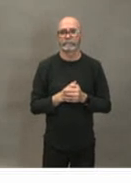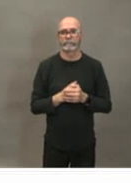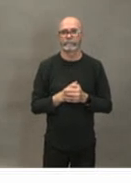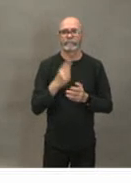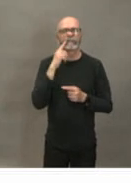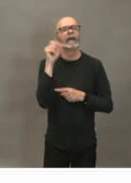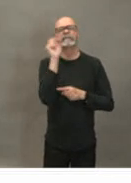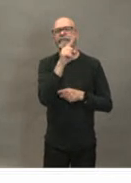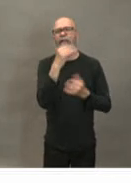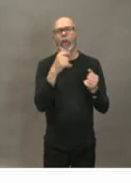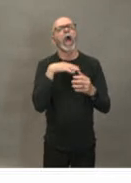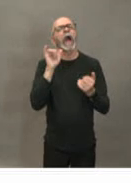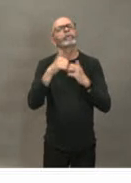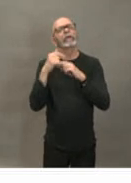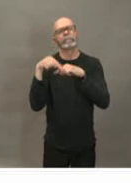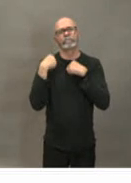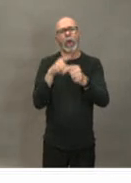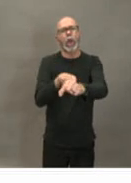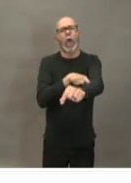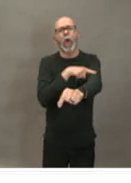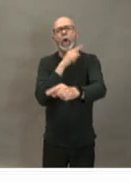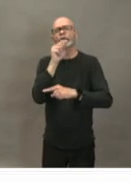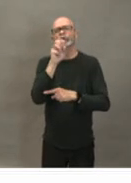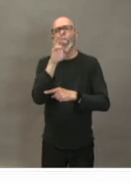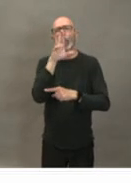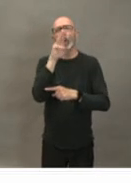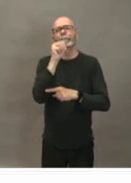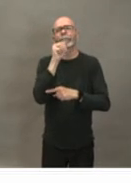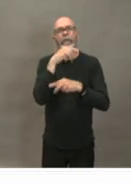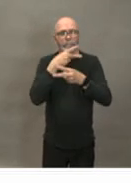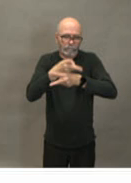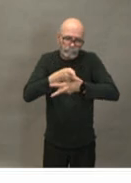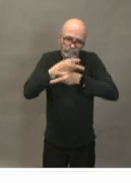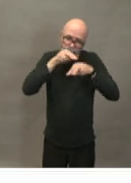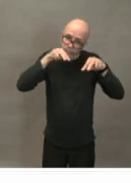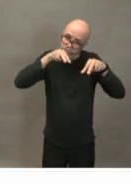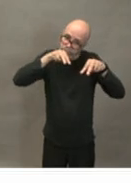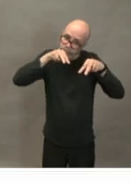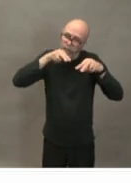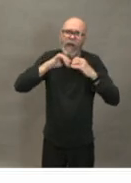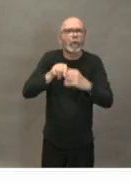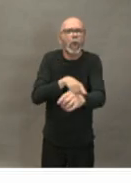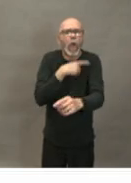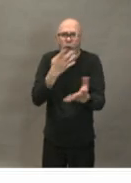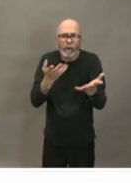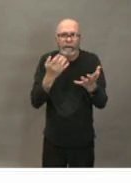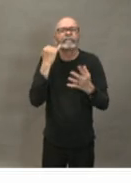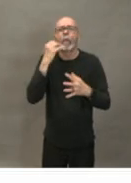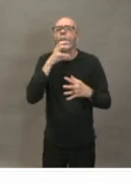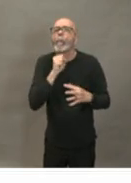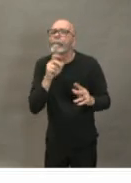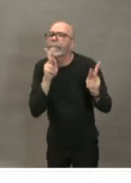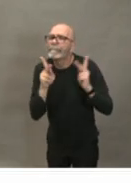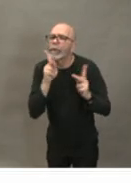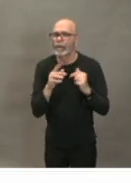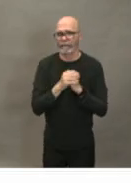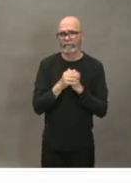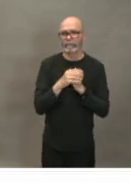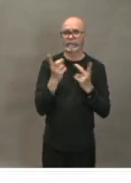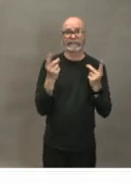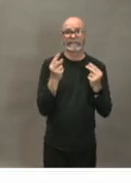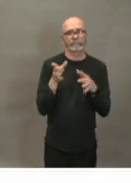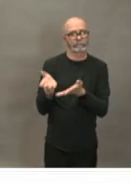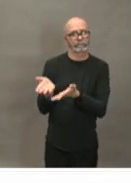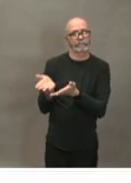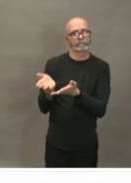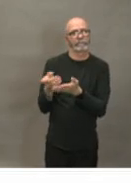so certainly continuing care is at the table as part of our planning uh i think what we're working on is